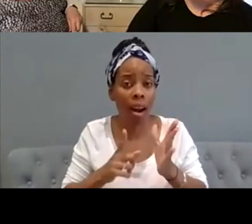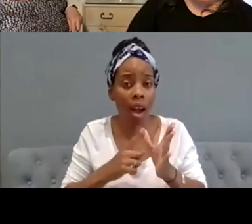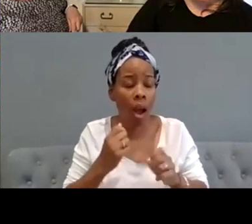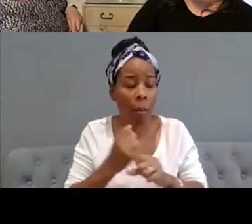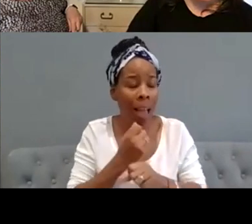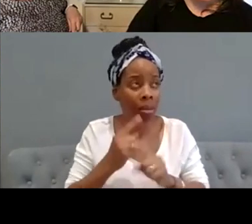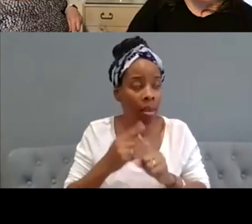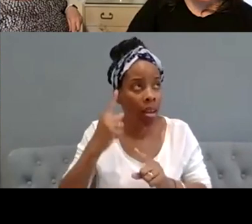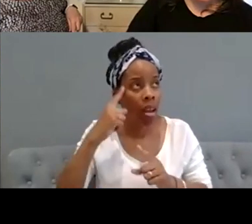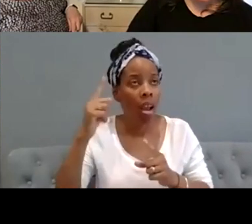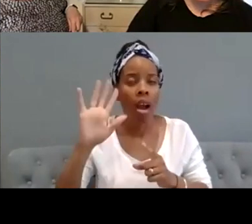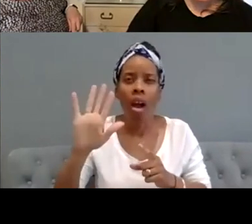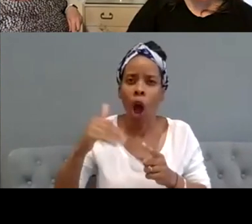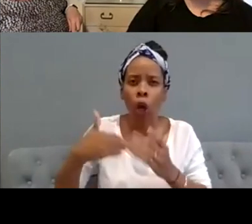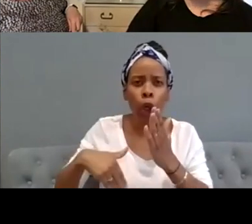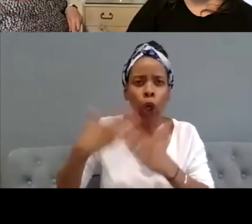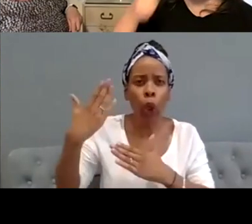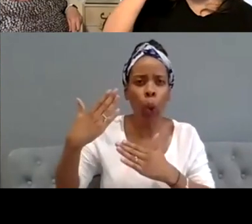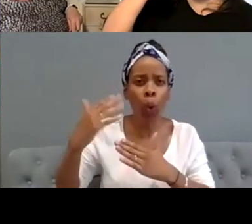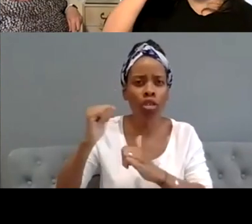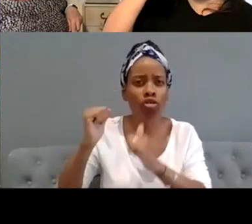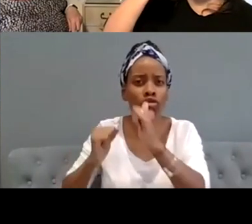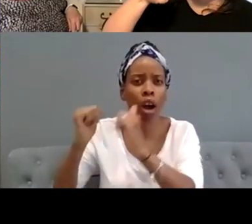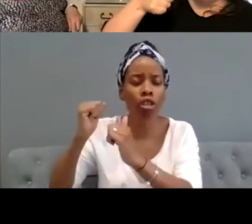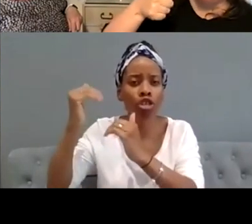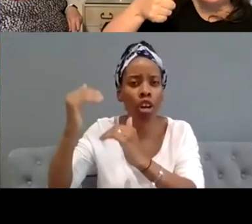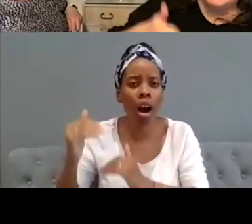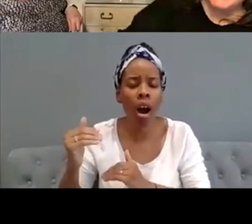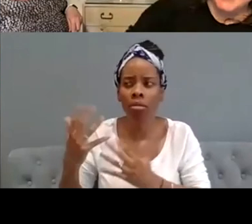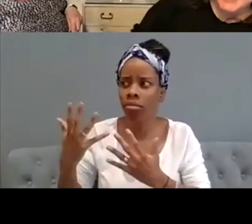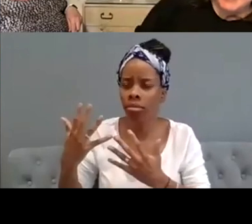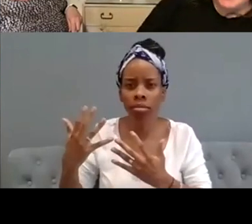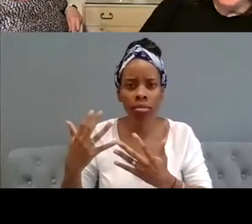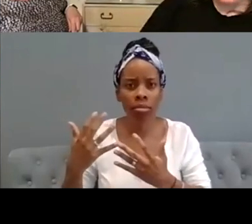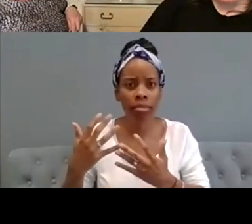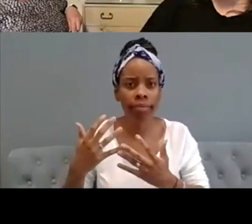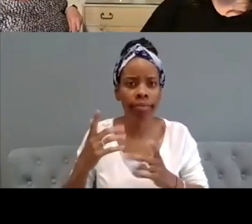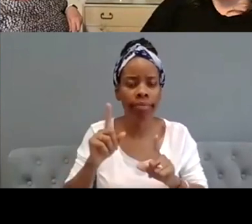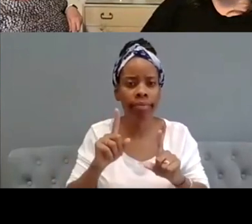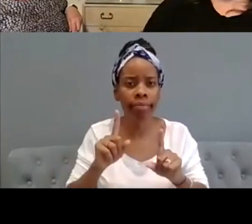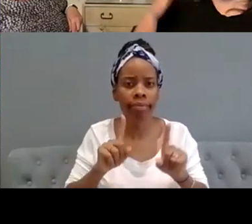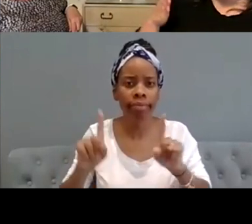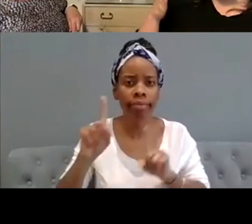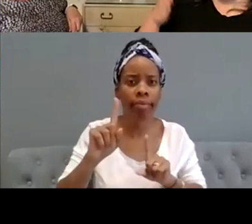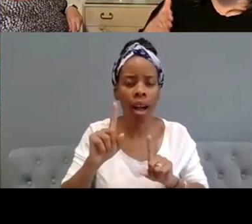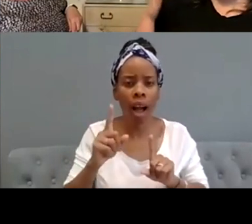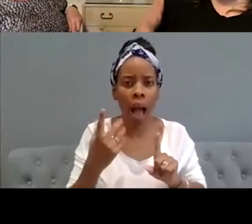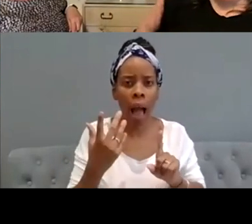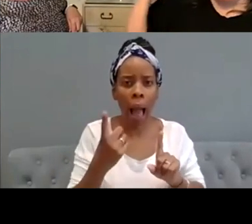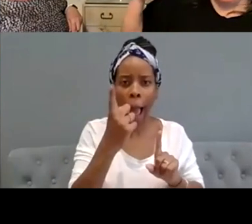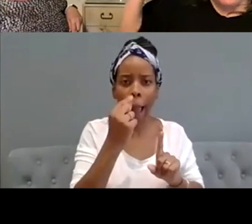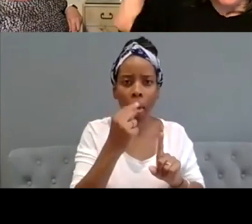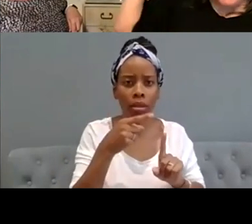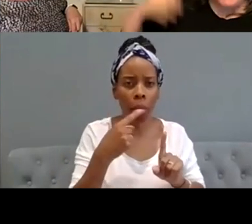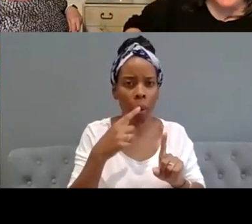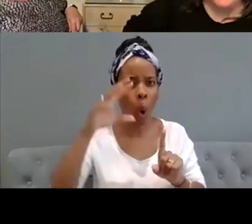new structures and actually if we kind of how can we dismantle ableism and whiteness and all all of these things so we could have gone we